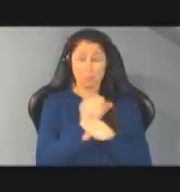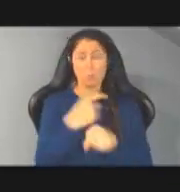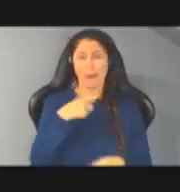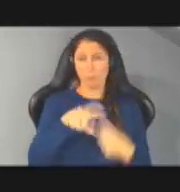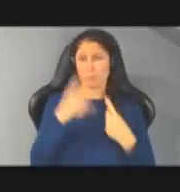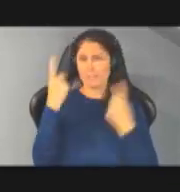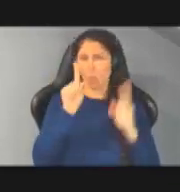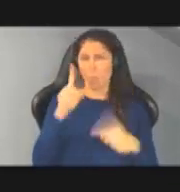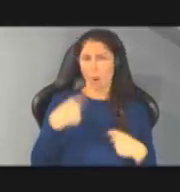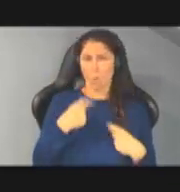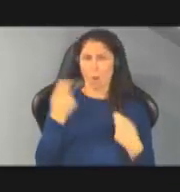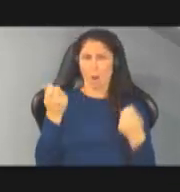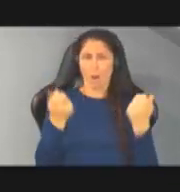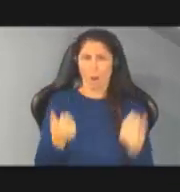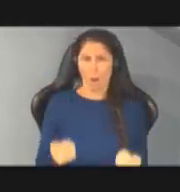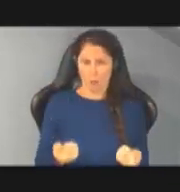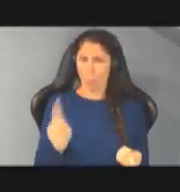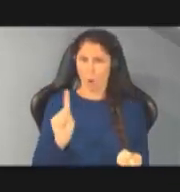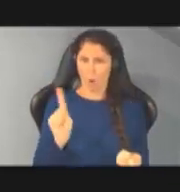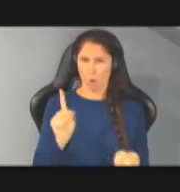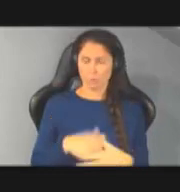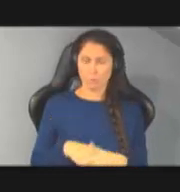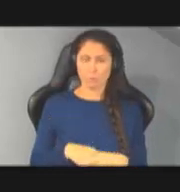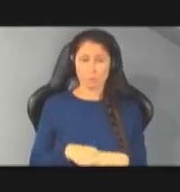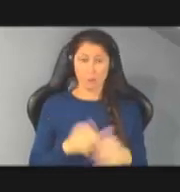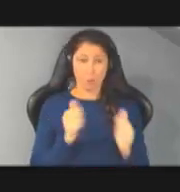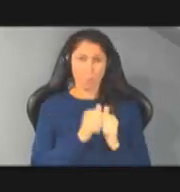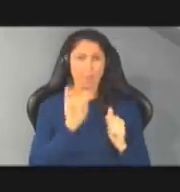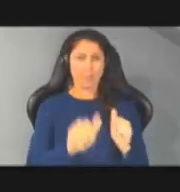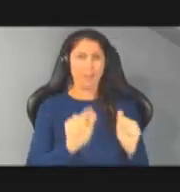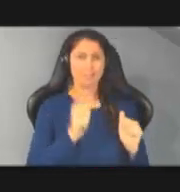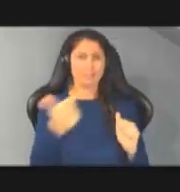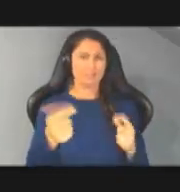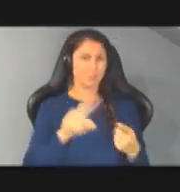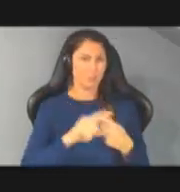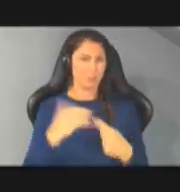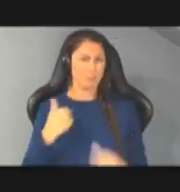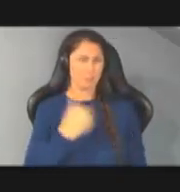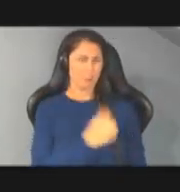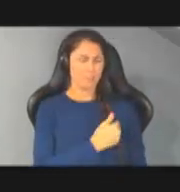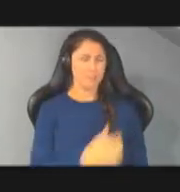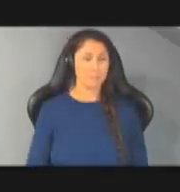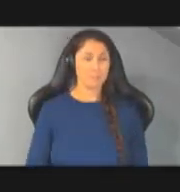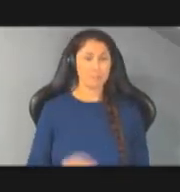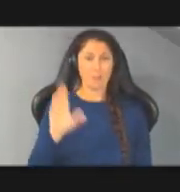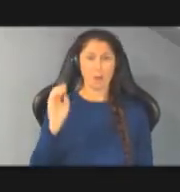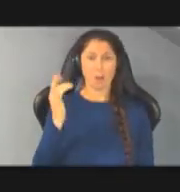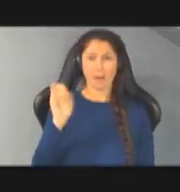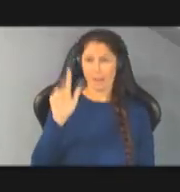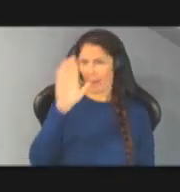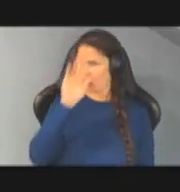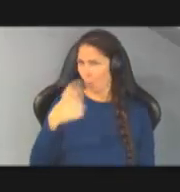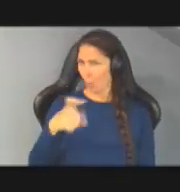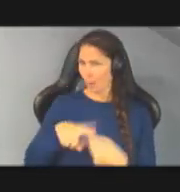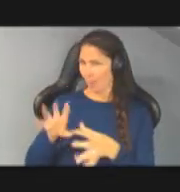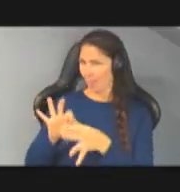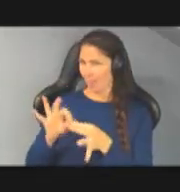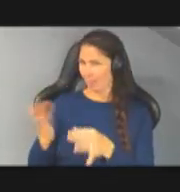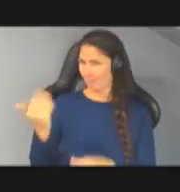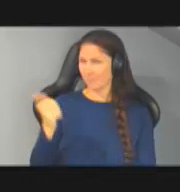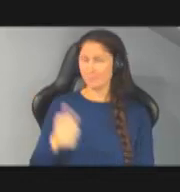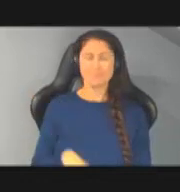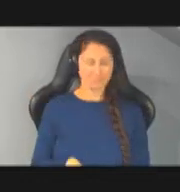we're going to cut from and where we're going to take away from with that i'll turn it over to members councilman caulk i know you wanted to chime in okay no i'll start